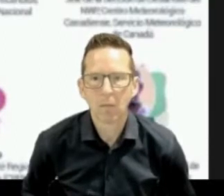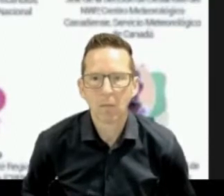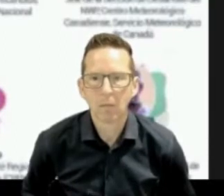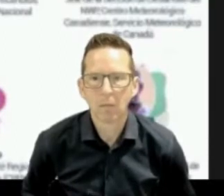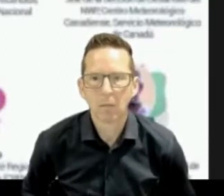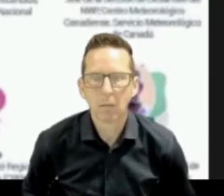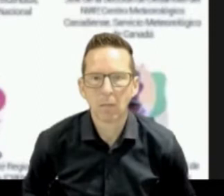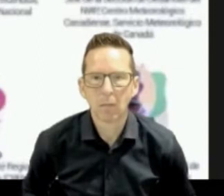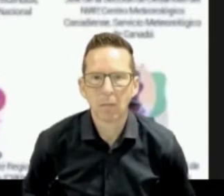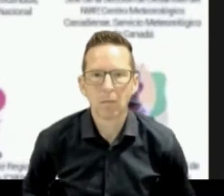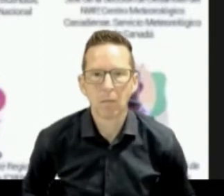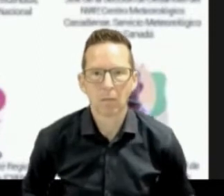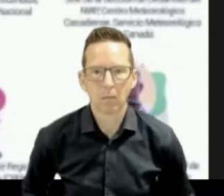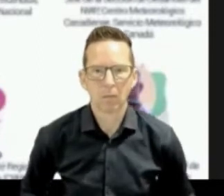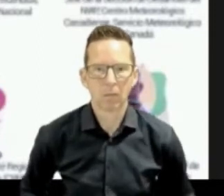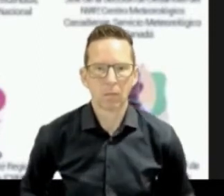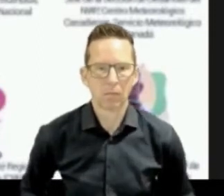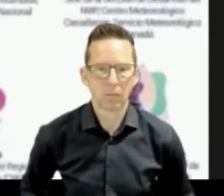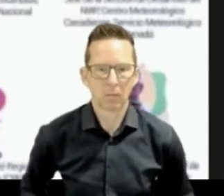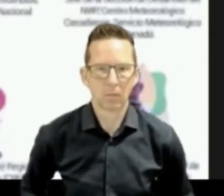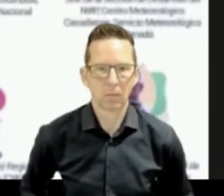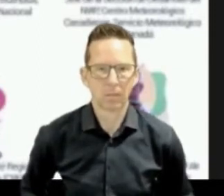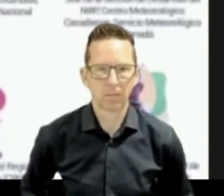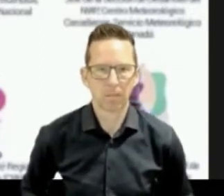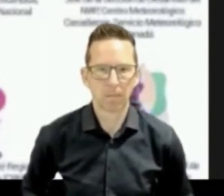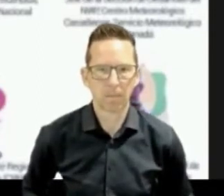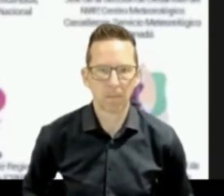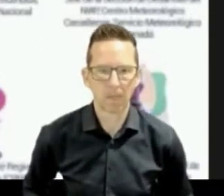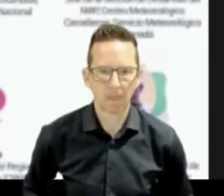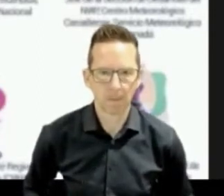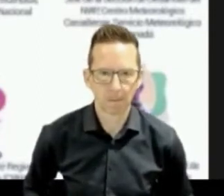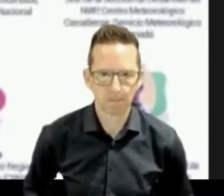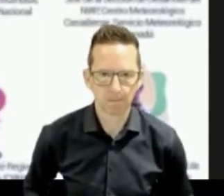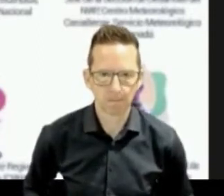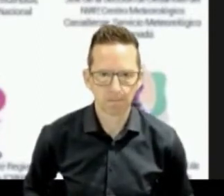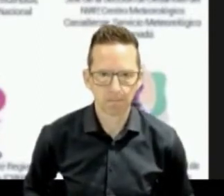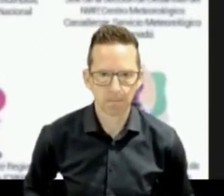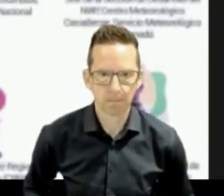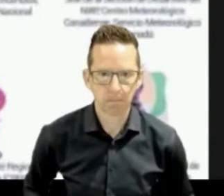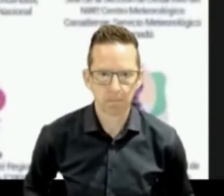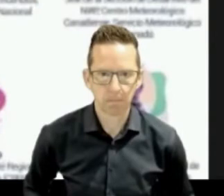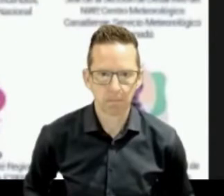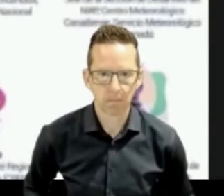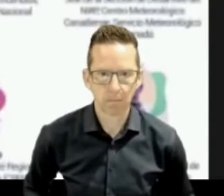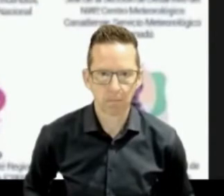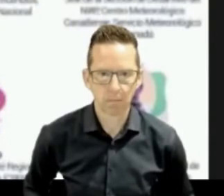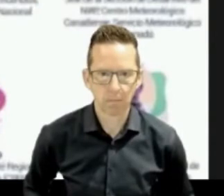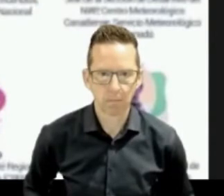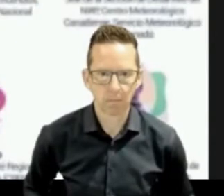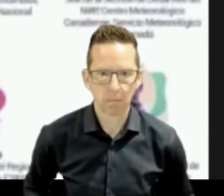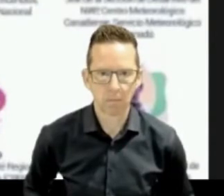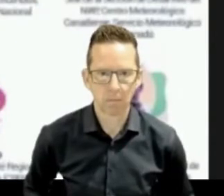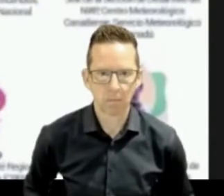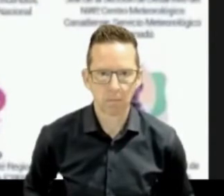South America, Central America, and the Caribbean in terms of how this could be adapted to their needs. And these kind of centers could be